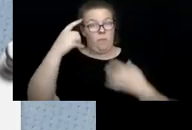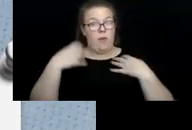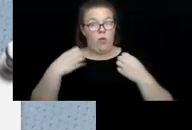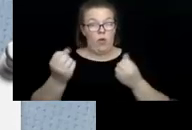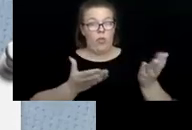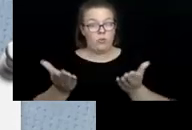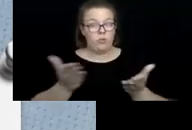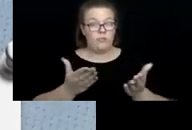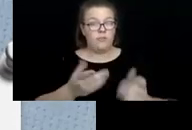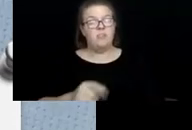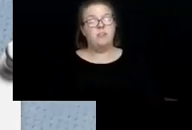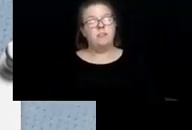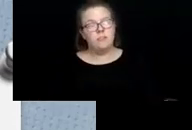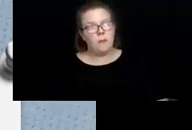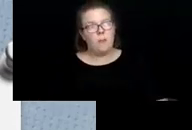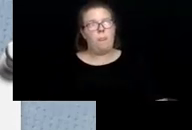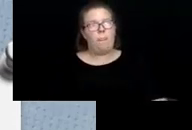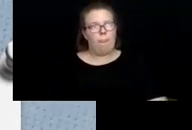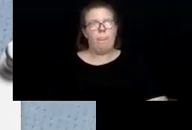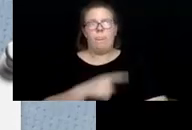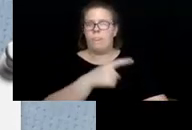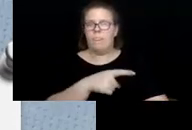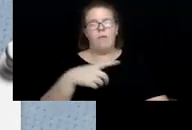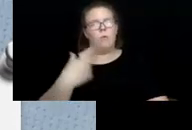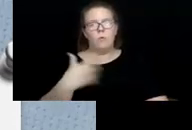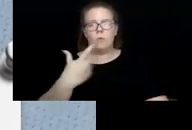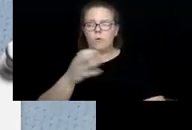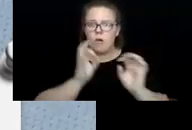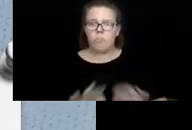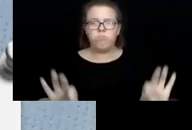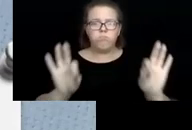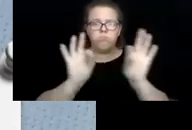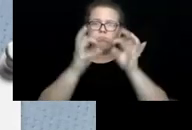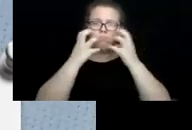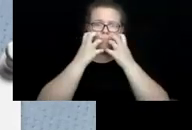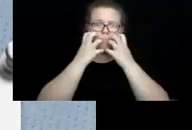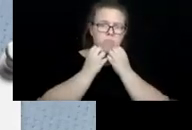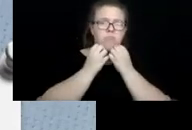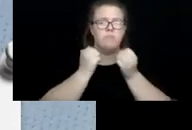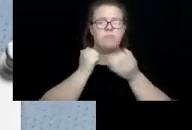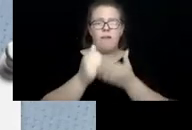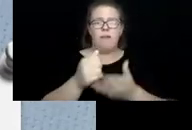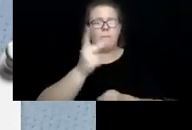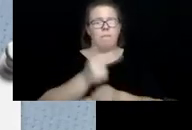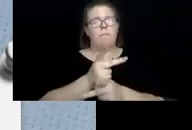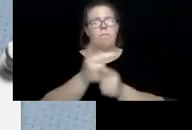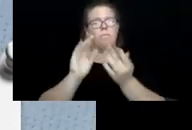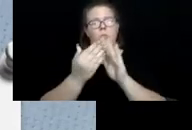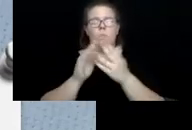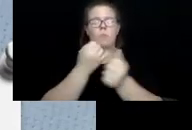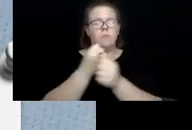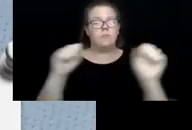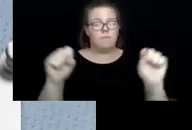are so vital and so important in helping keep our community safe.